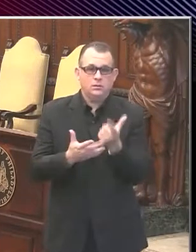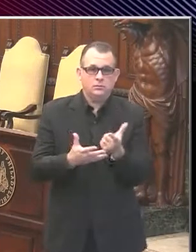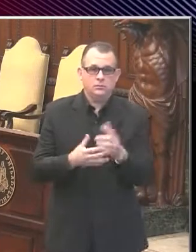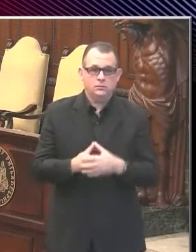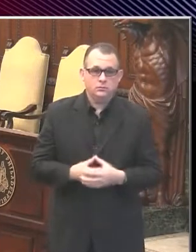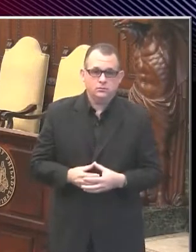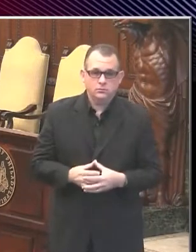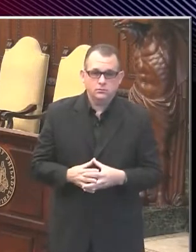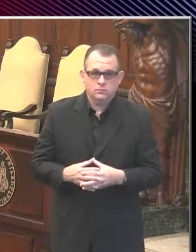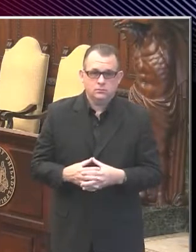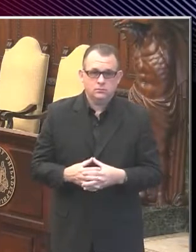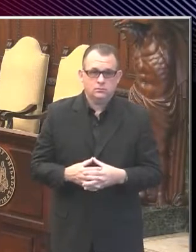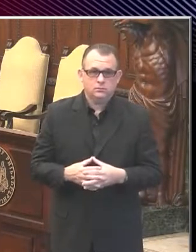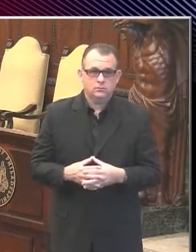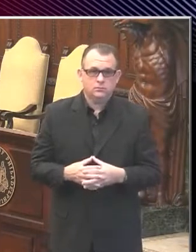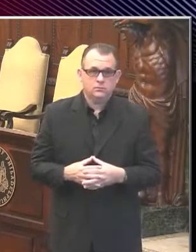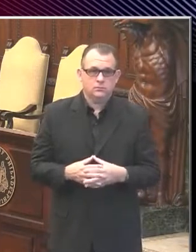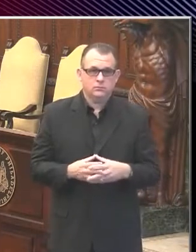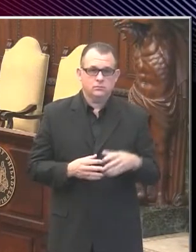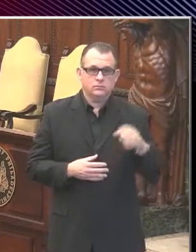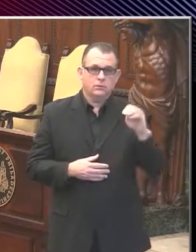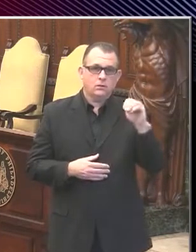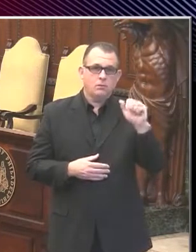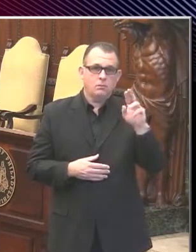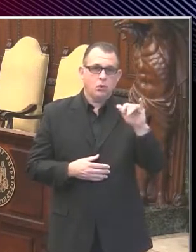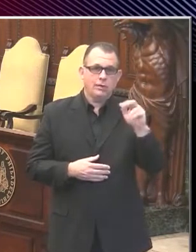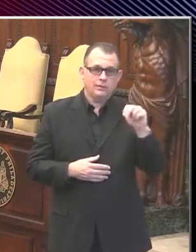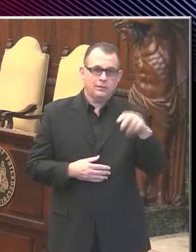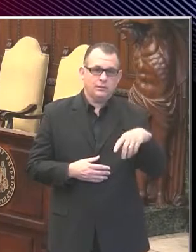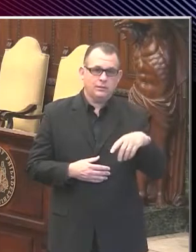going to go to Martin Pratt of YBN Philly.